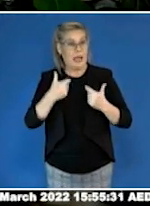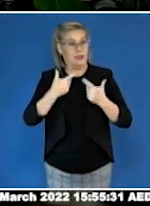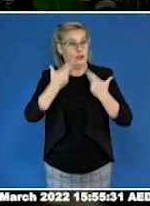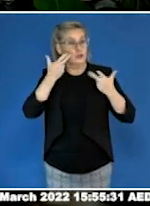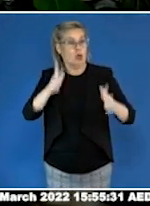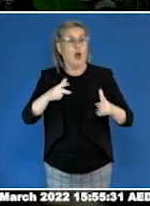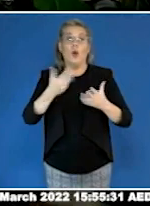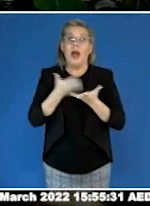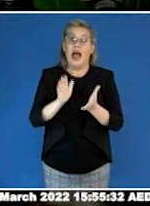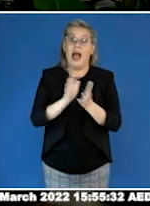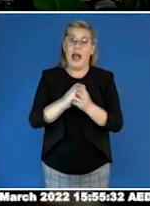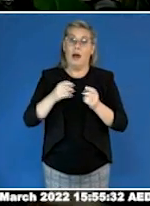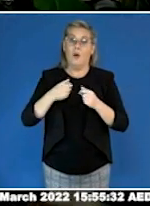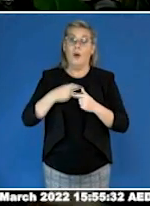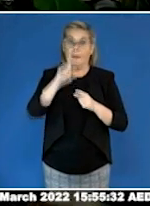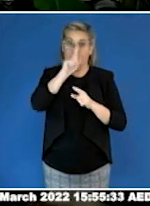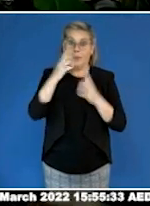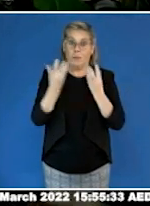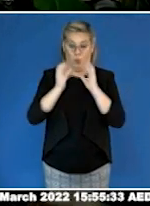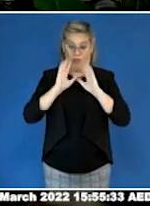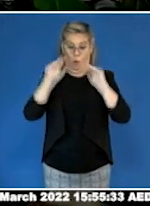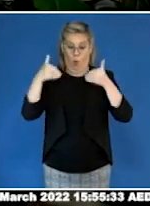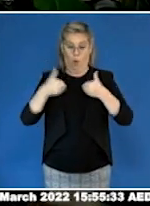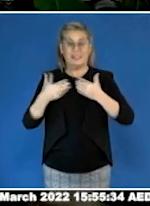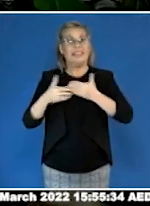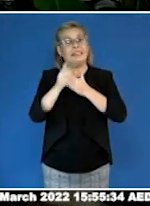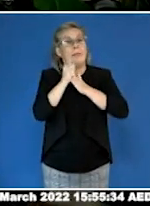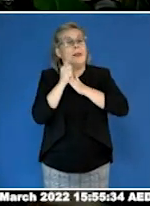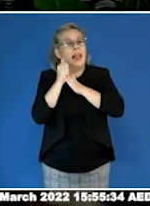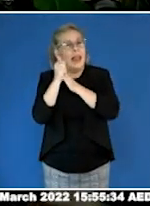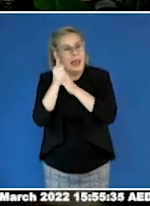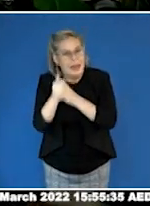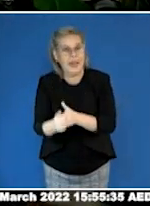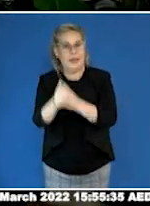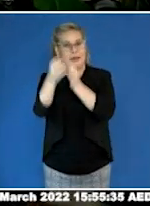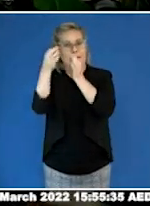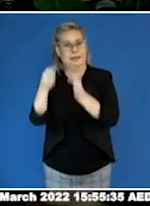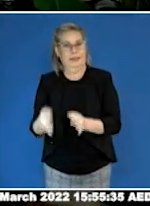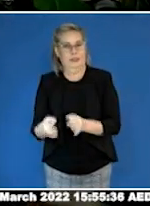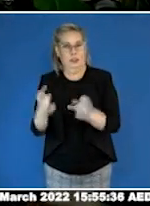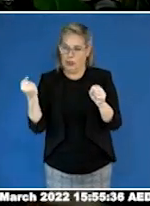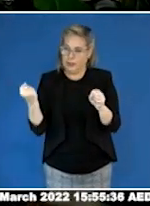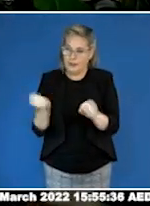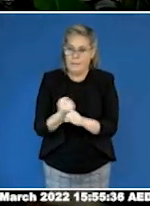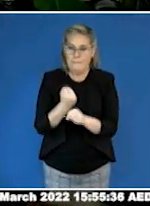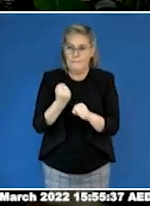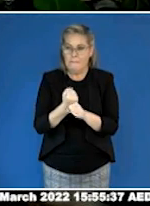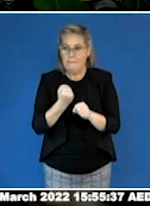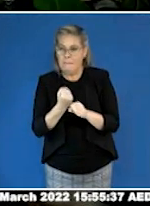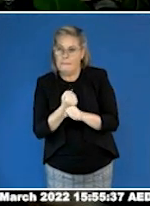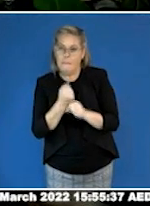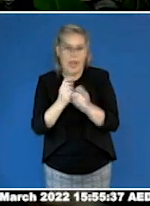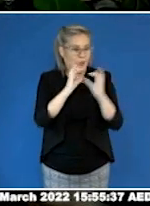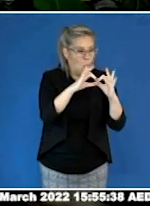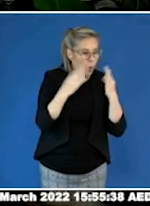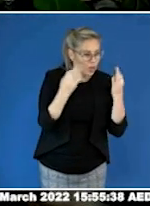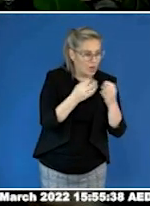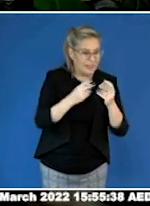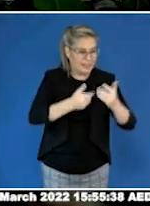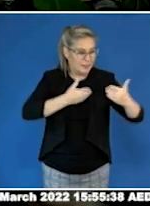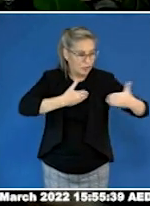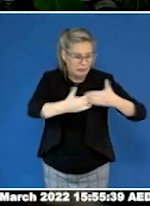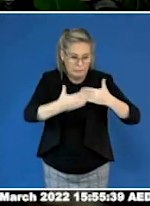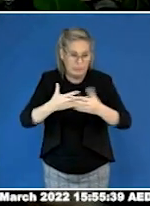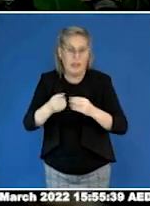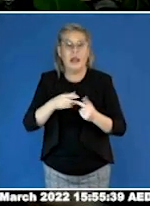stepping up when the system has failed us for generations. And the importance of that system investing in